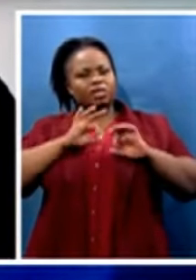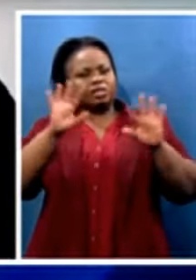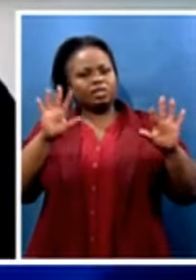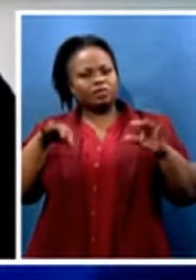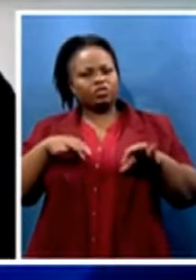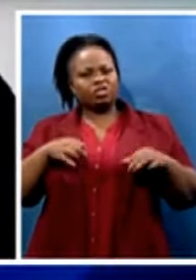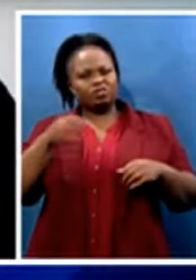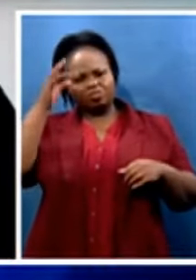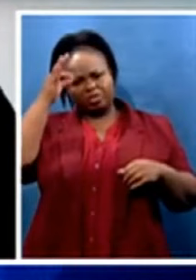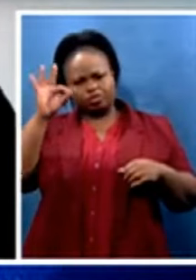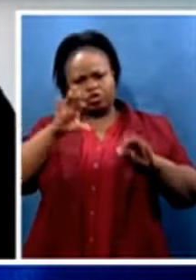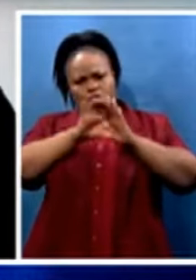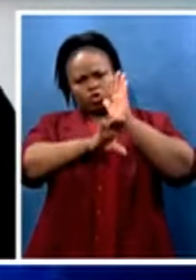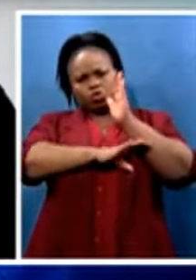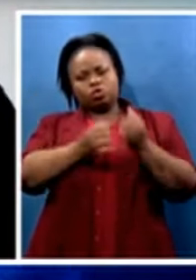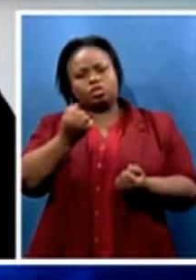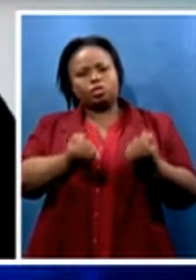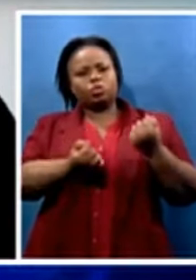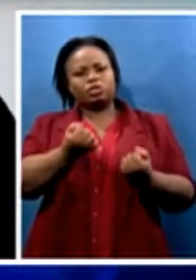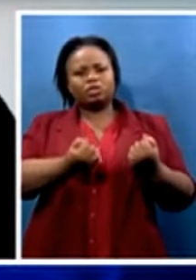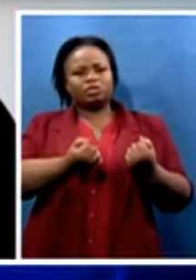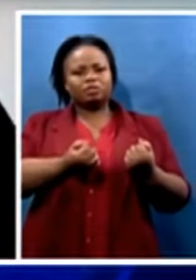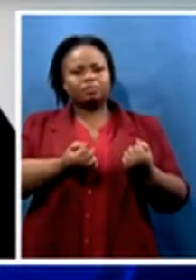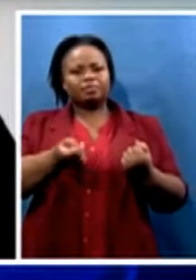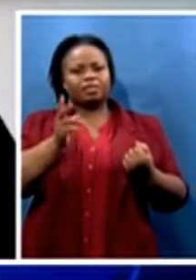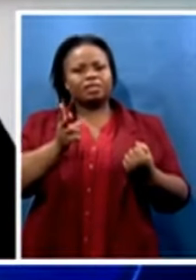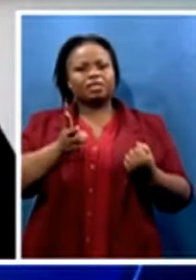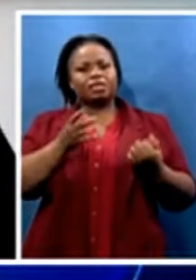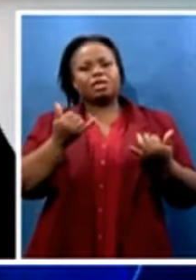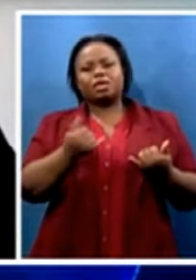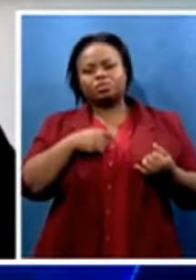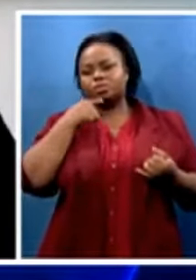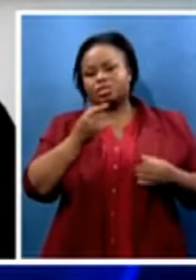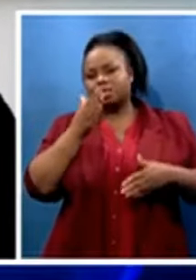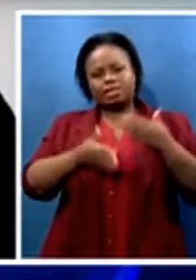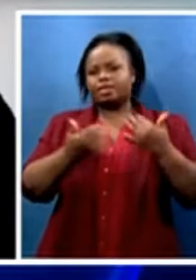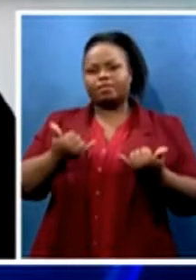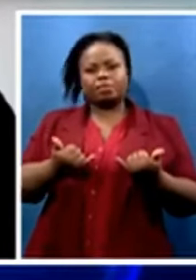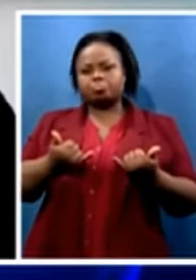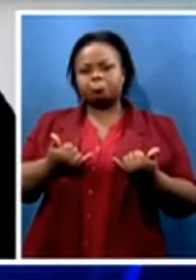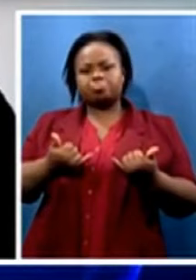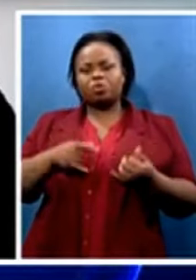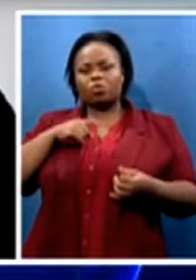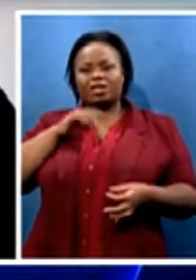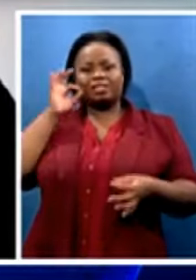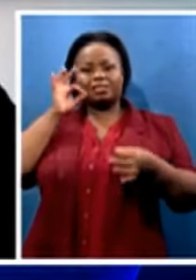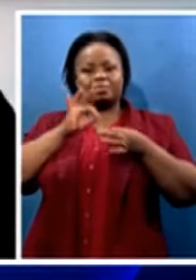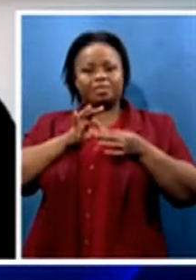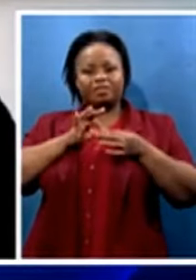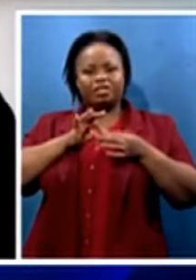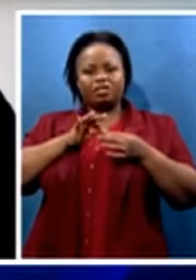But we must also be clear that this is not the end of the road. This particular matter relates specifically to Mr. Zuma's non-appearance at the